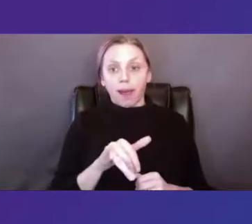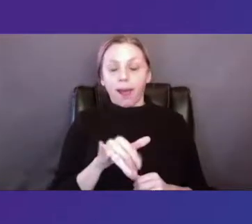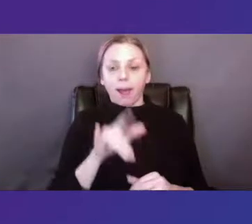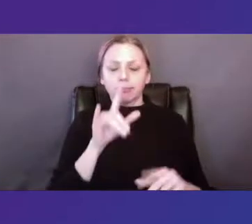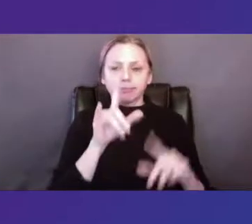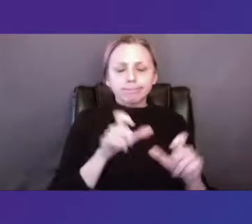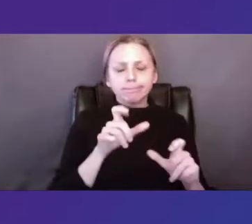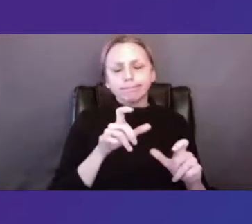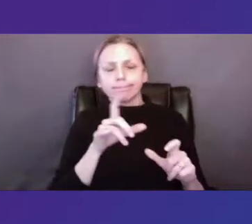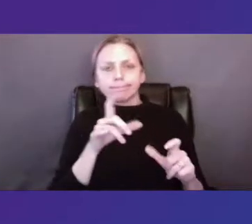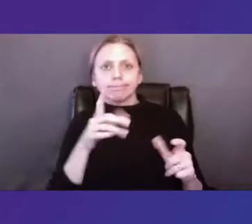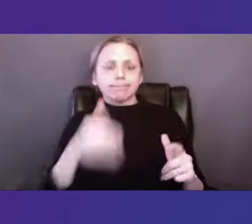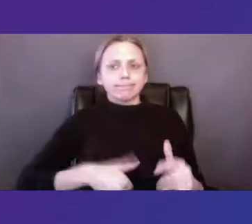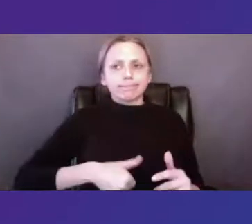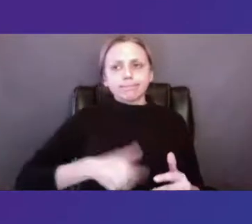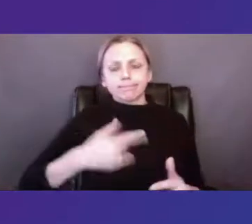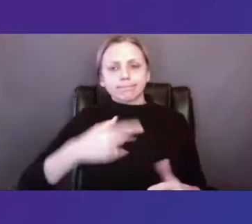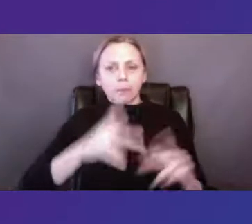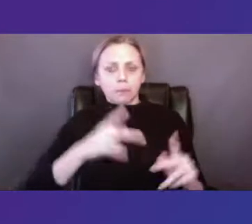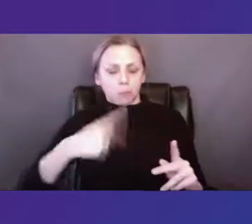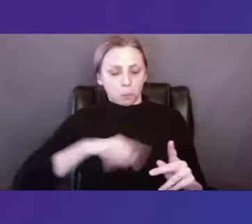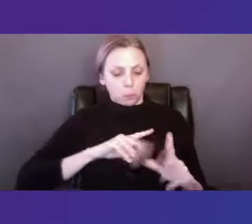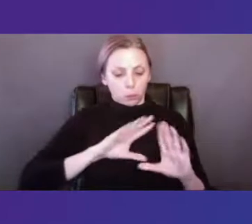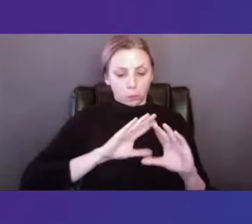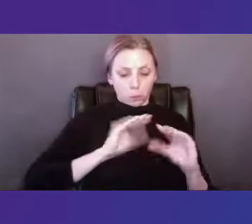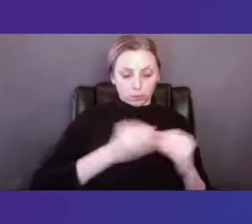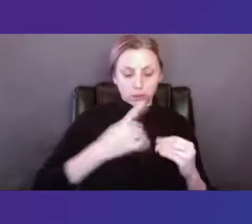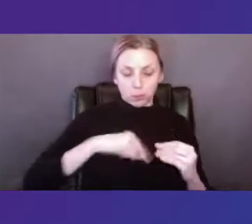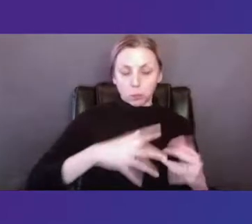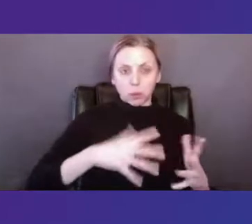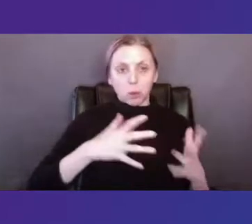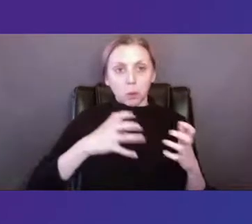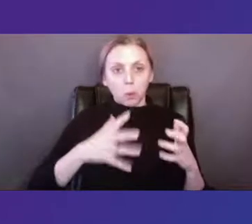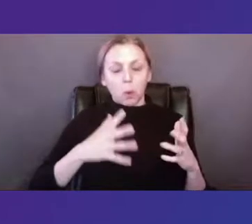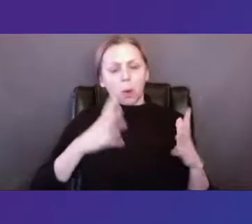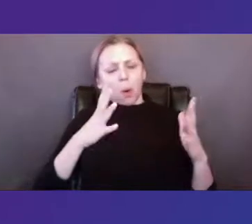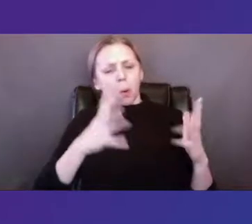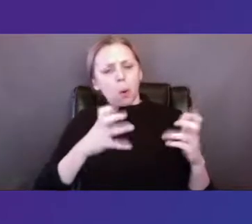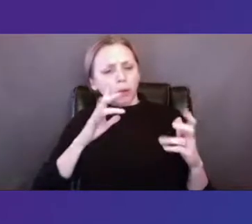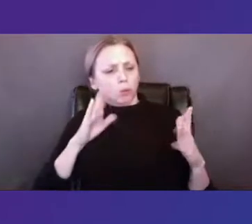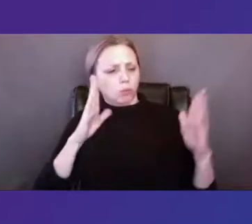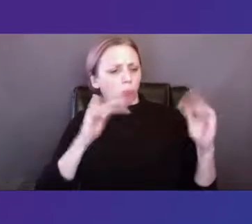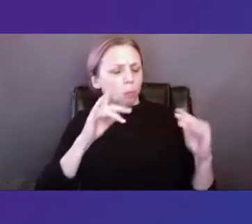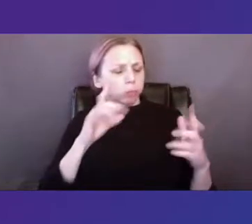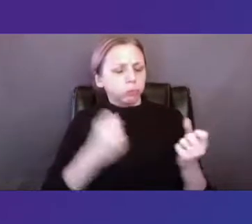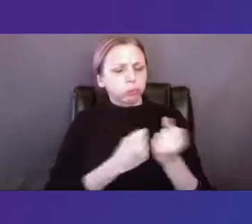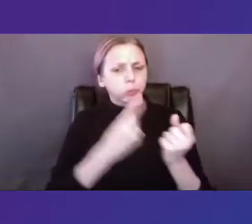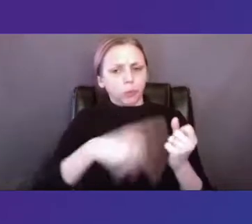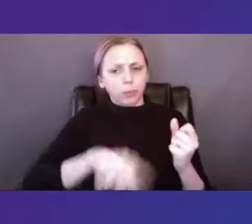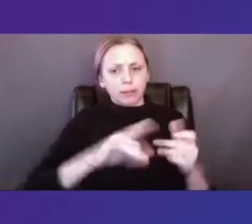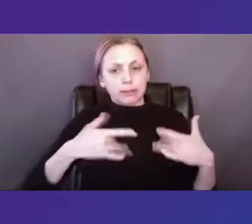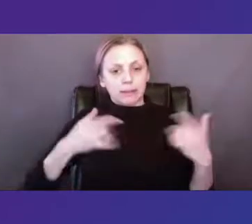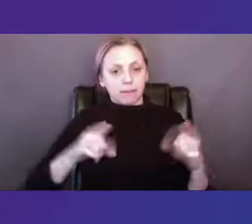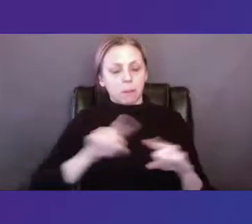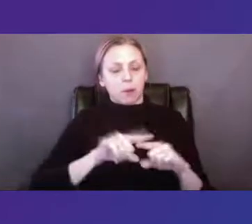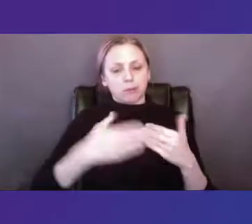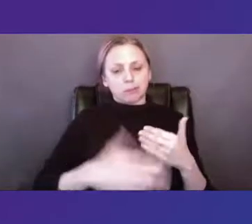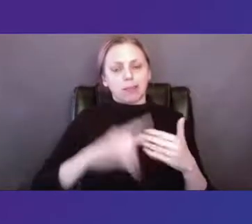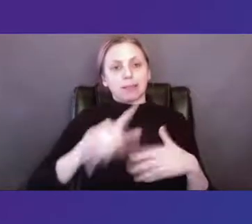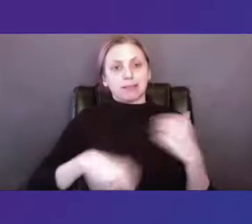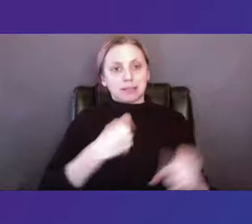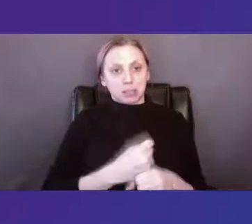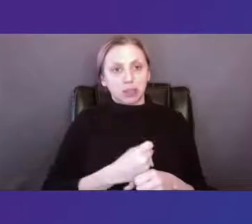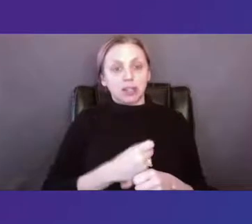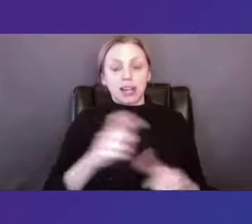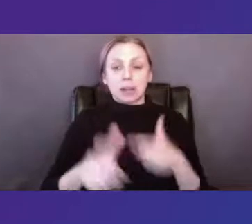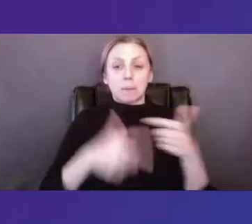shani was talking about that as an organization we heard we hope to serve you during this event and throughout this year a big year for